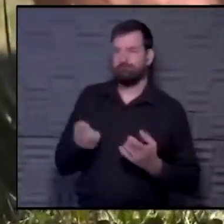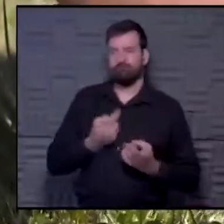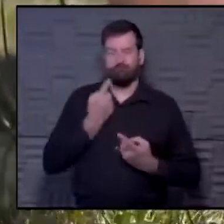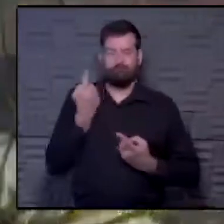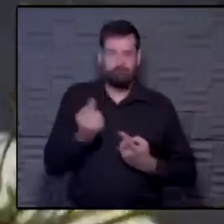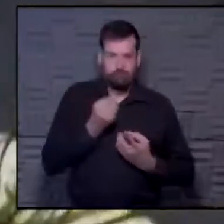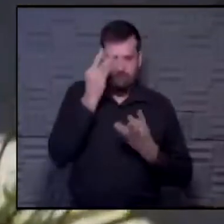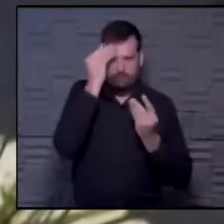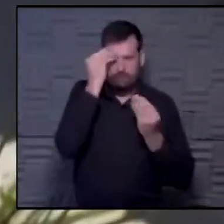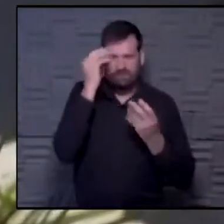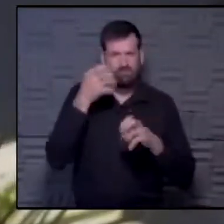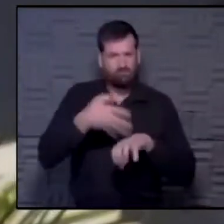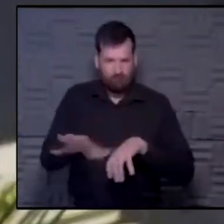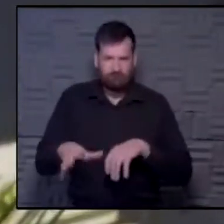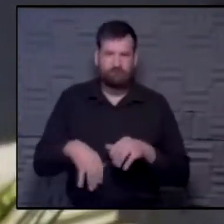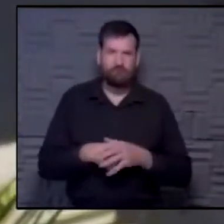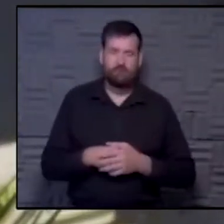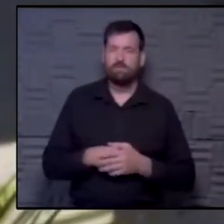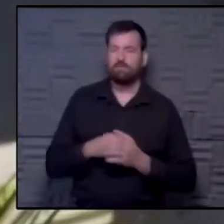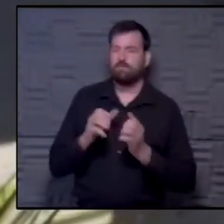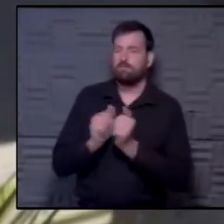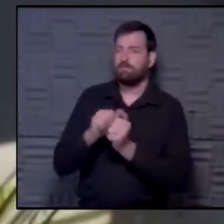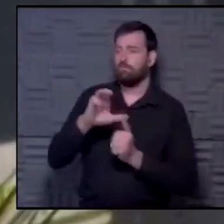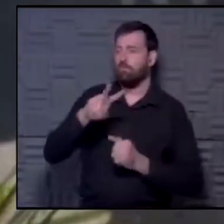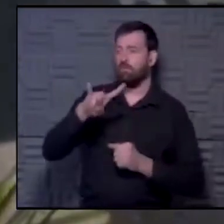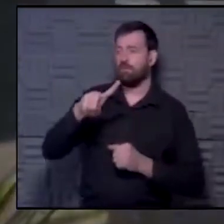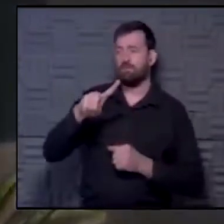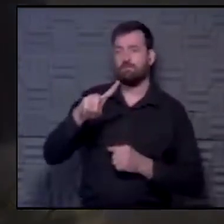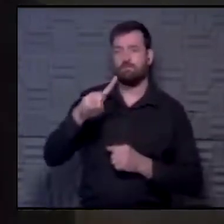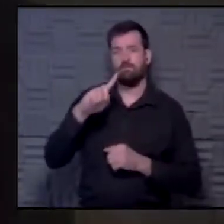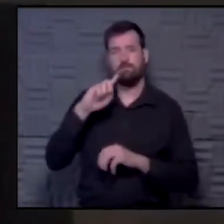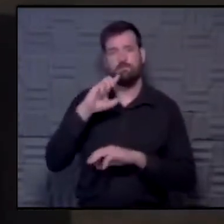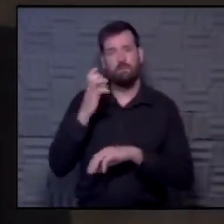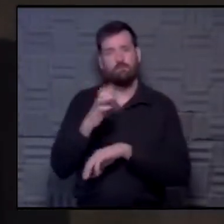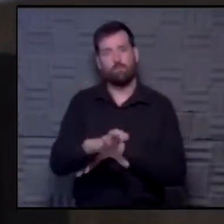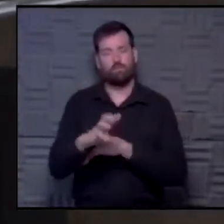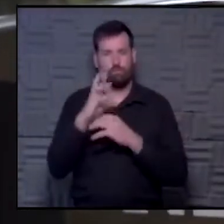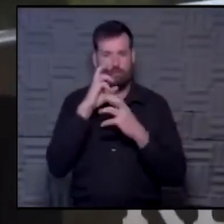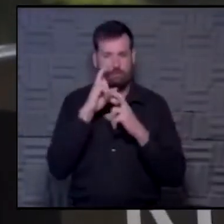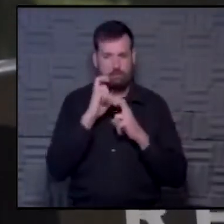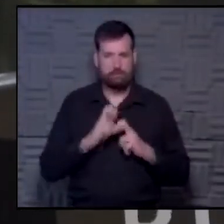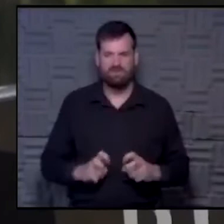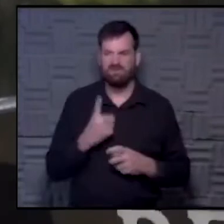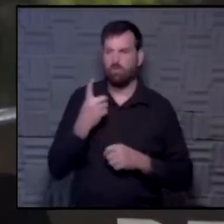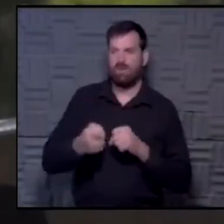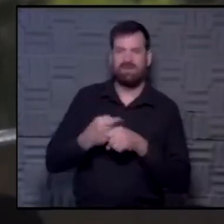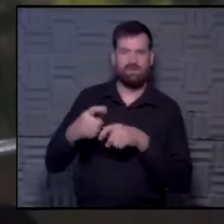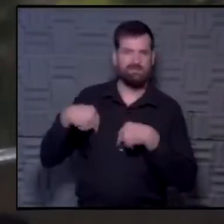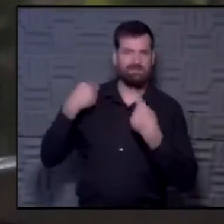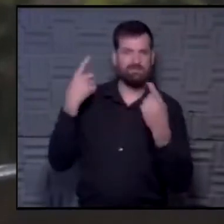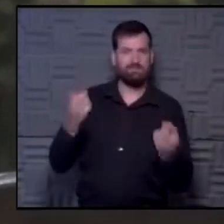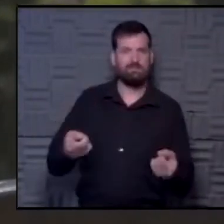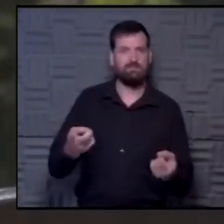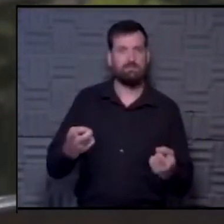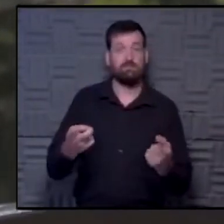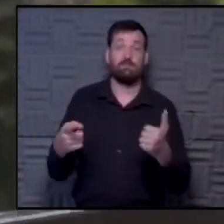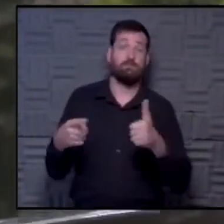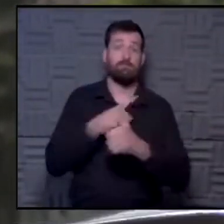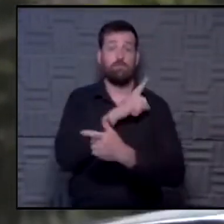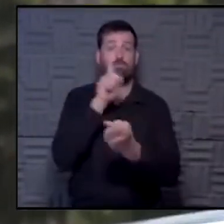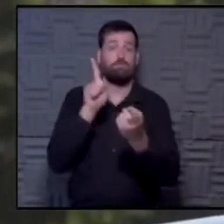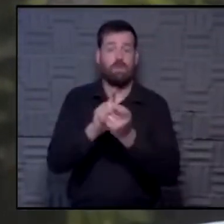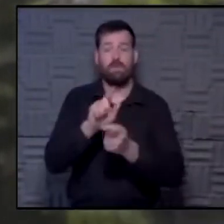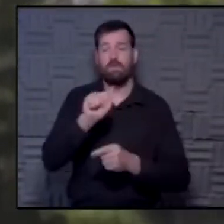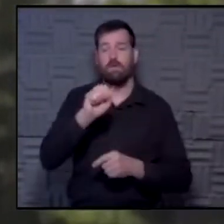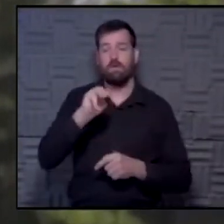that was rough. With COVID, it forced us to face those. It's been a year since that hug, and since we first met Amanda